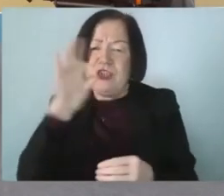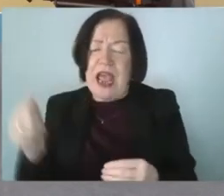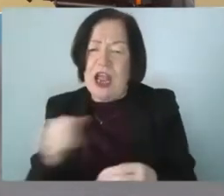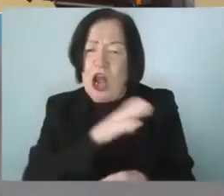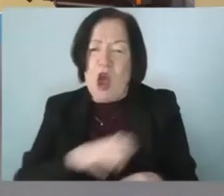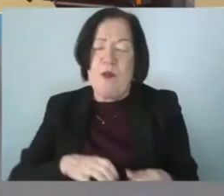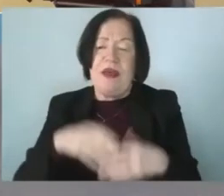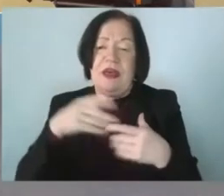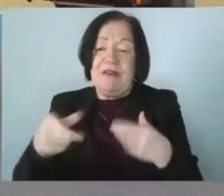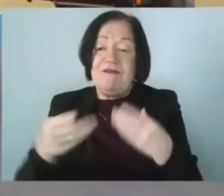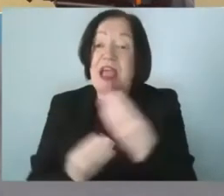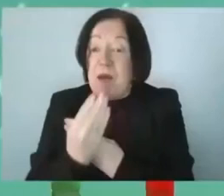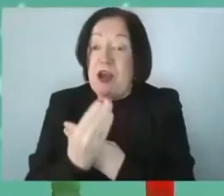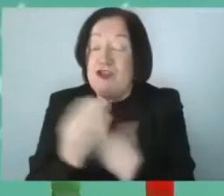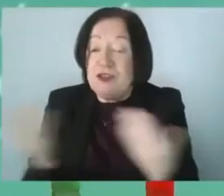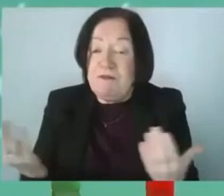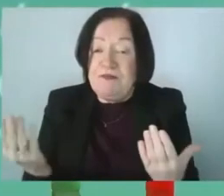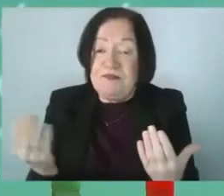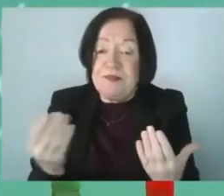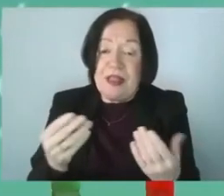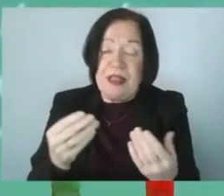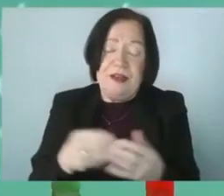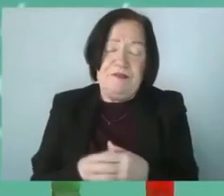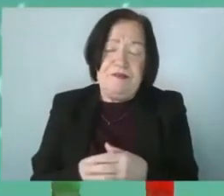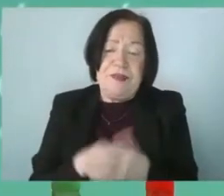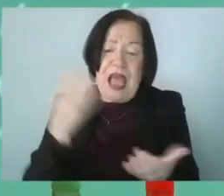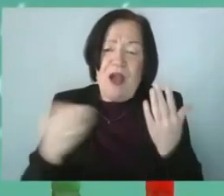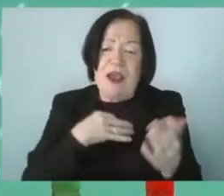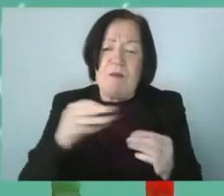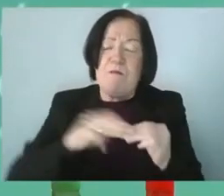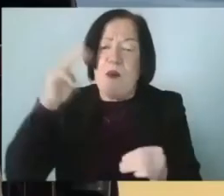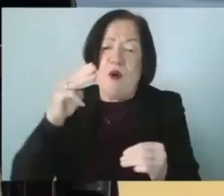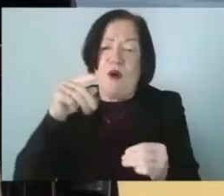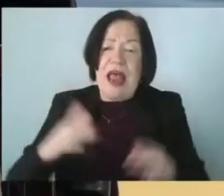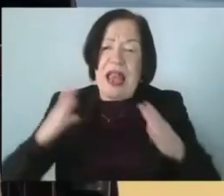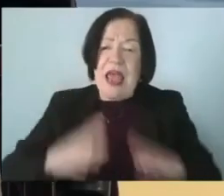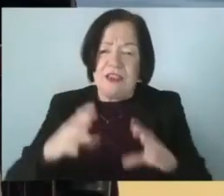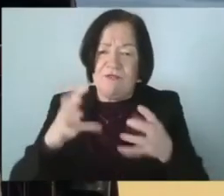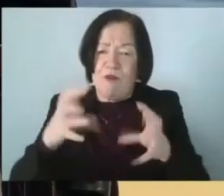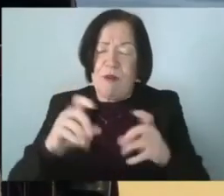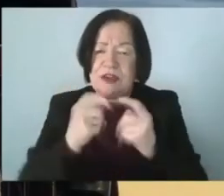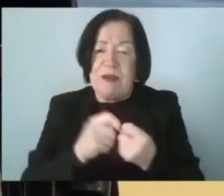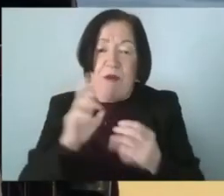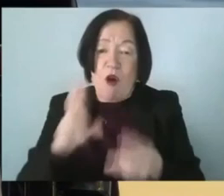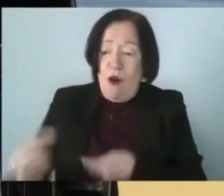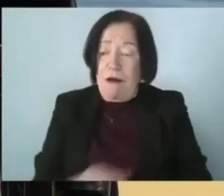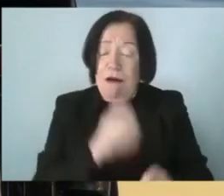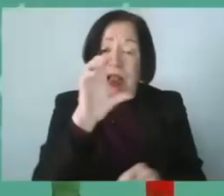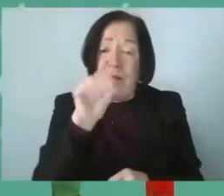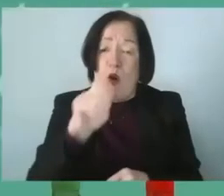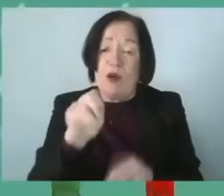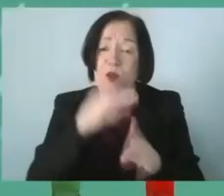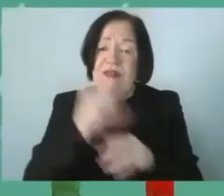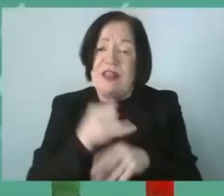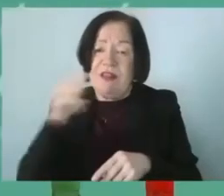they merge they mightn't be anymore um but how can we get more i suppose ladies football teams or camogie teams even active within the healthy club